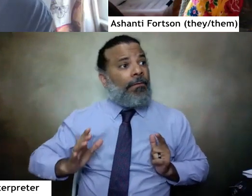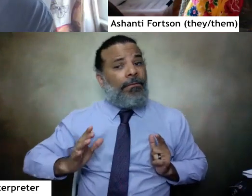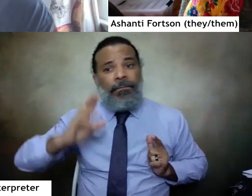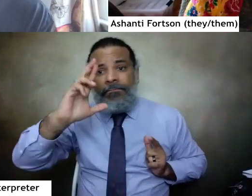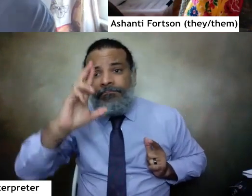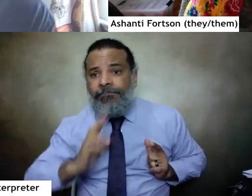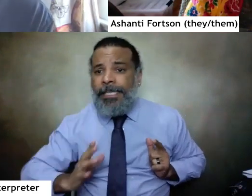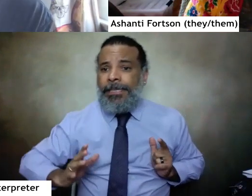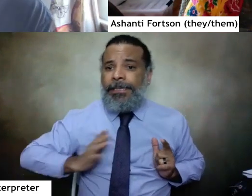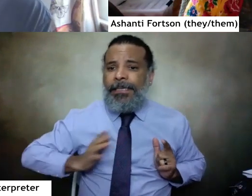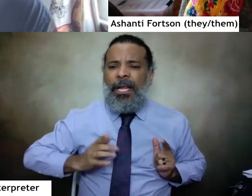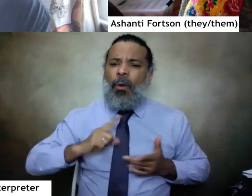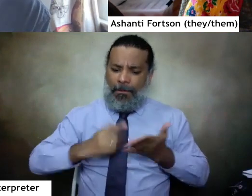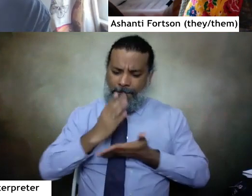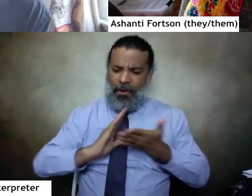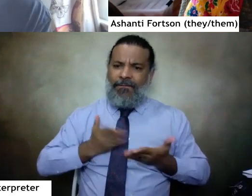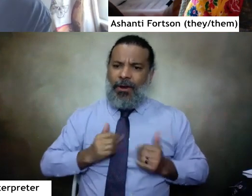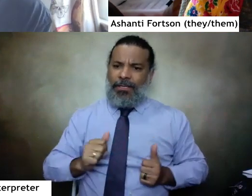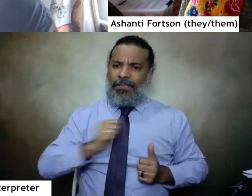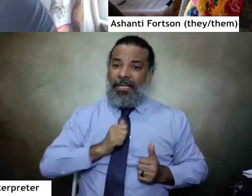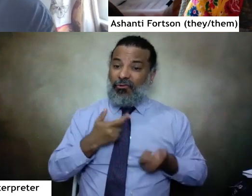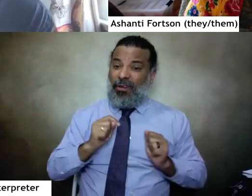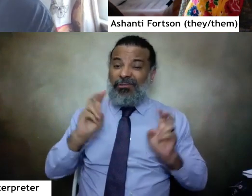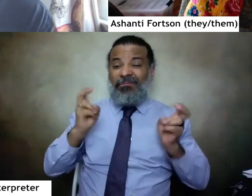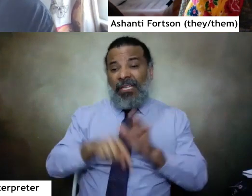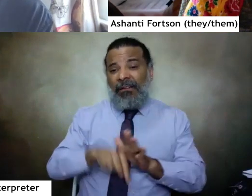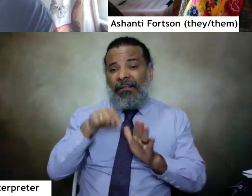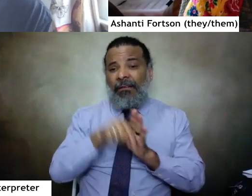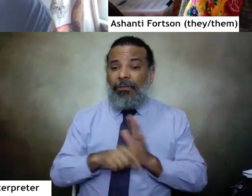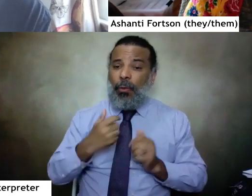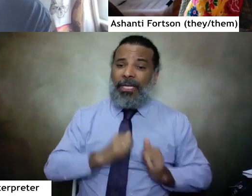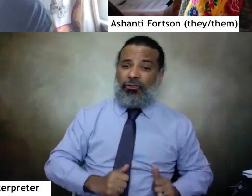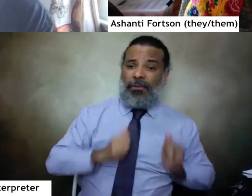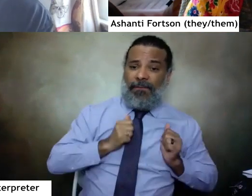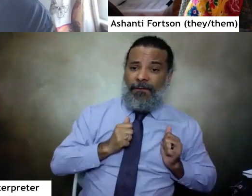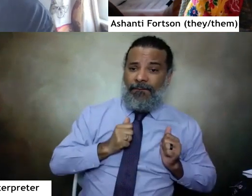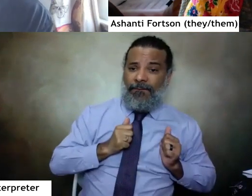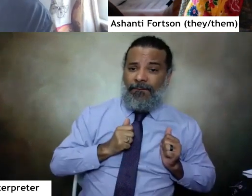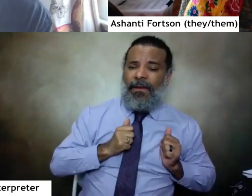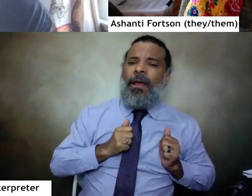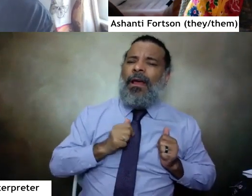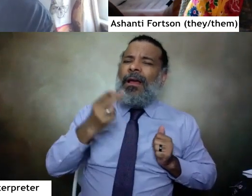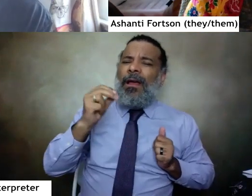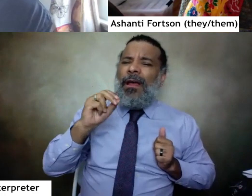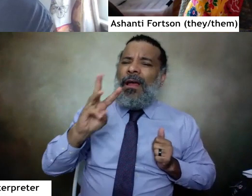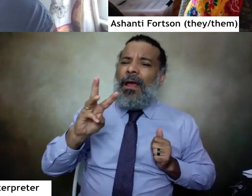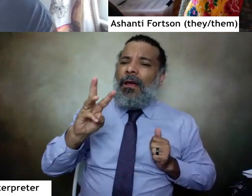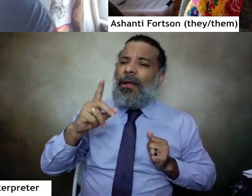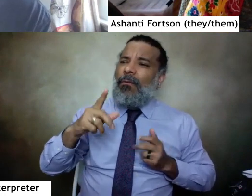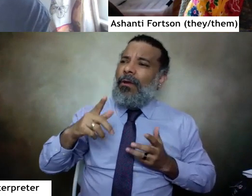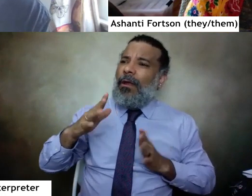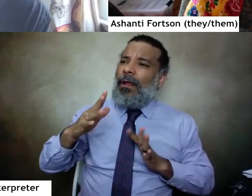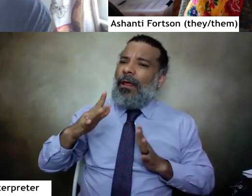What parts of ourselves have we tried to kill to survive? And how can we refuse to abandon each other?